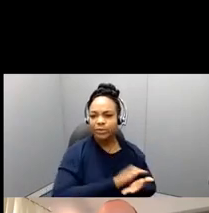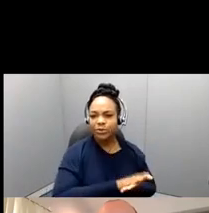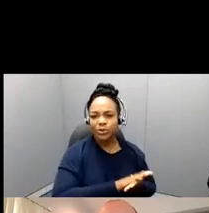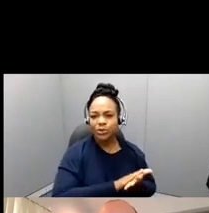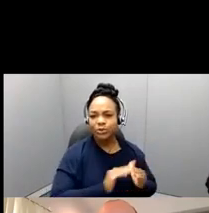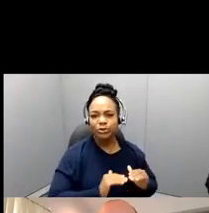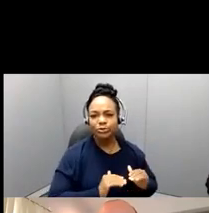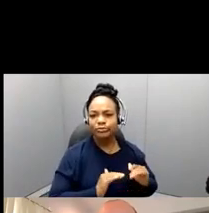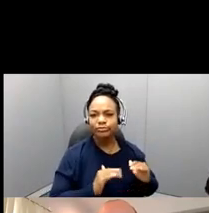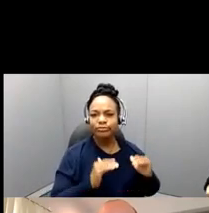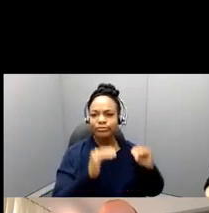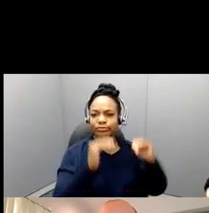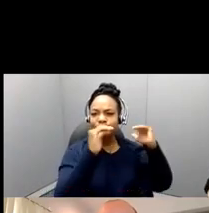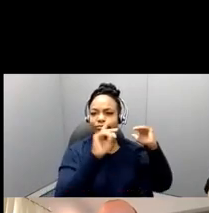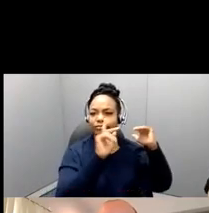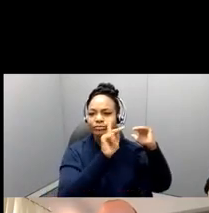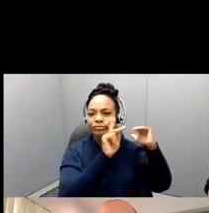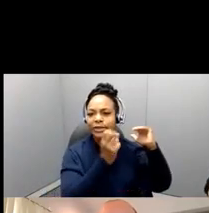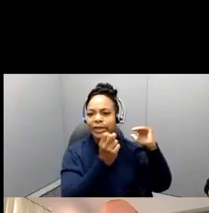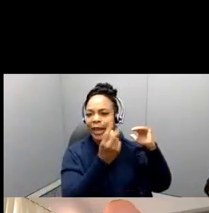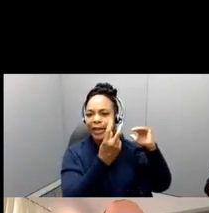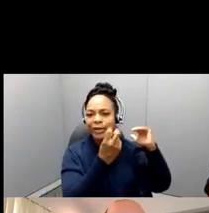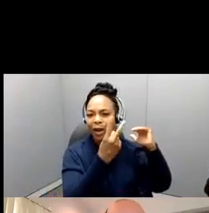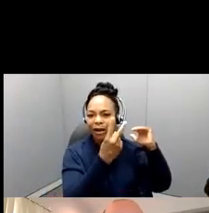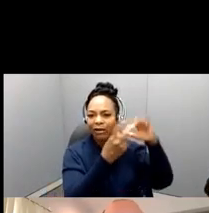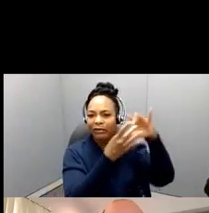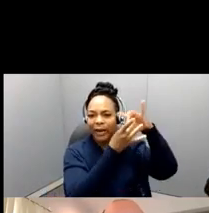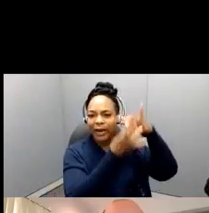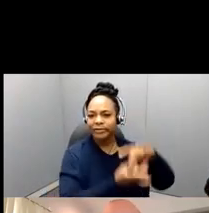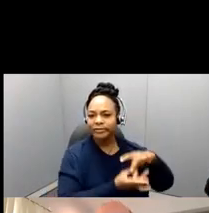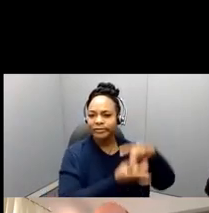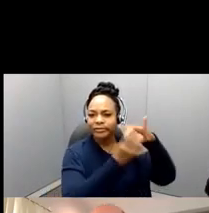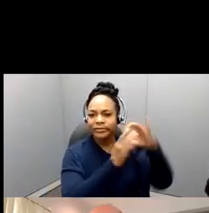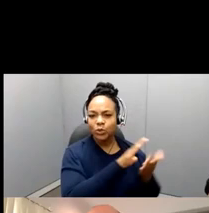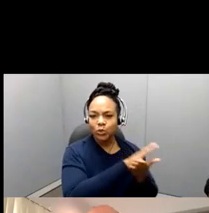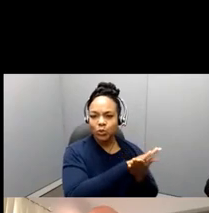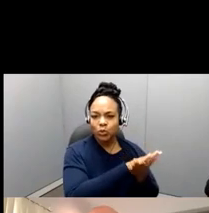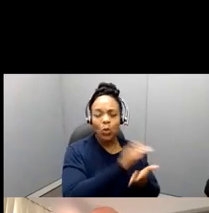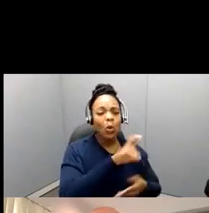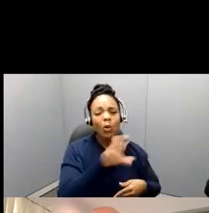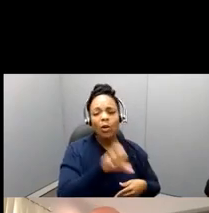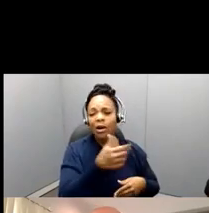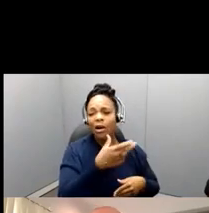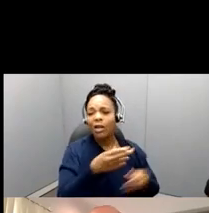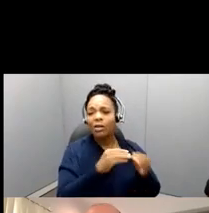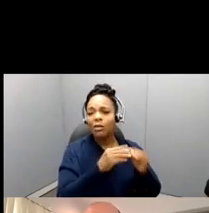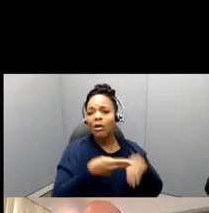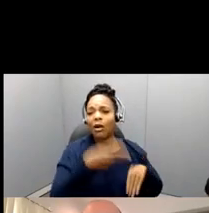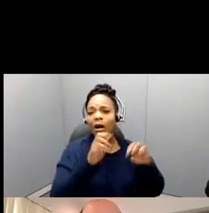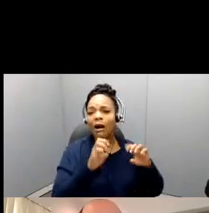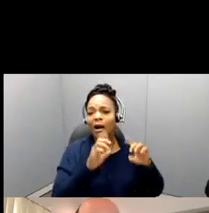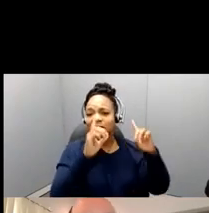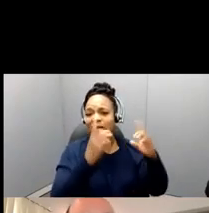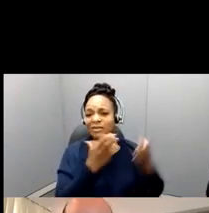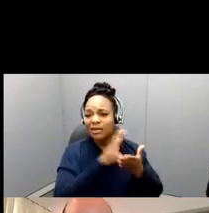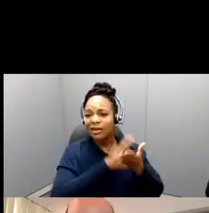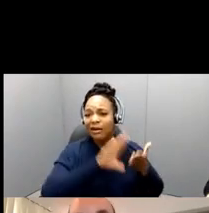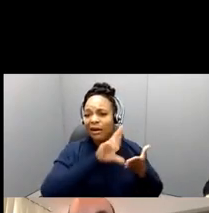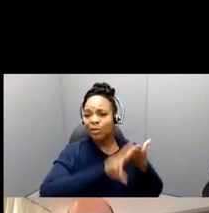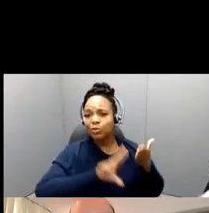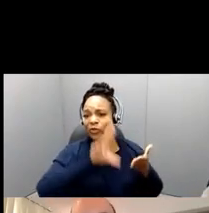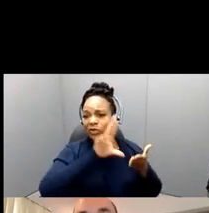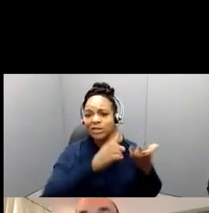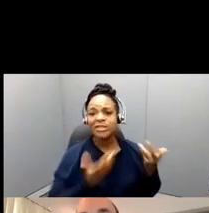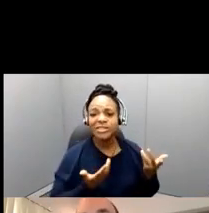that deal, deal within that school context. Higher education, things are about students, college campuses, that are education